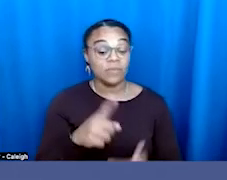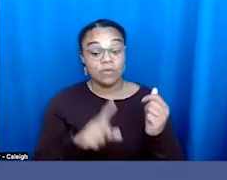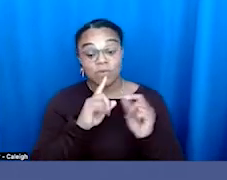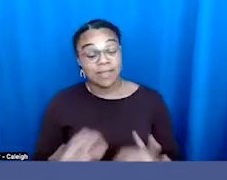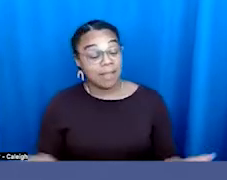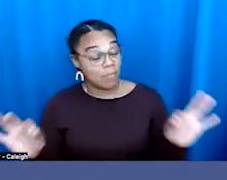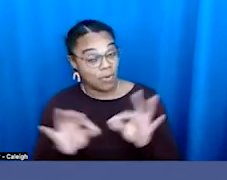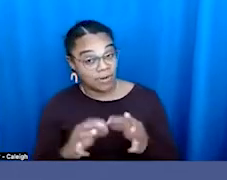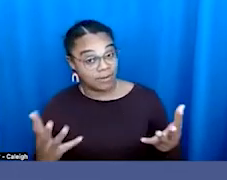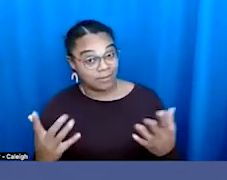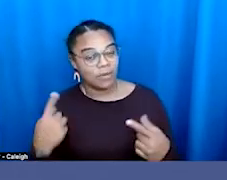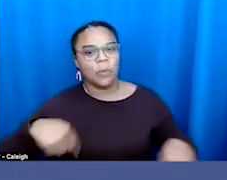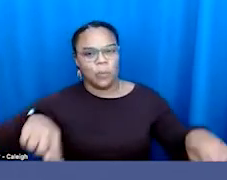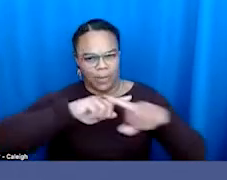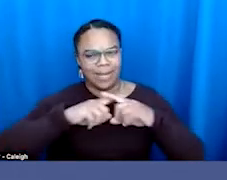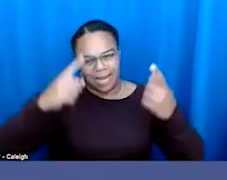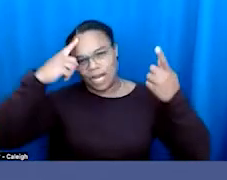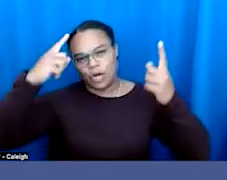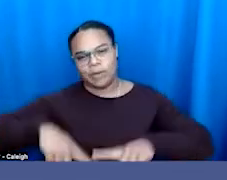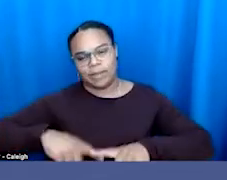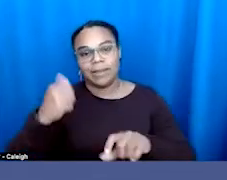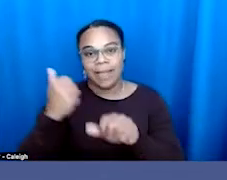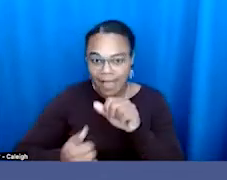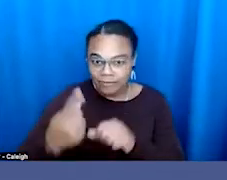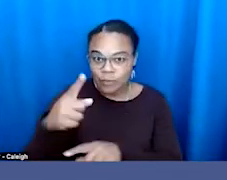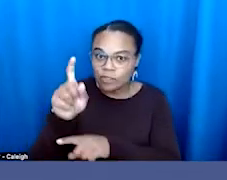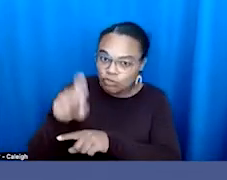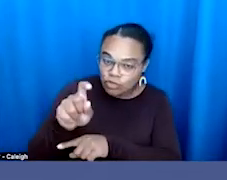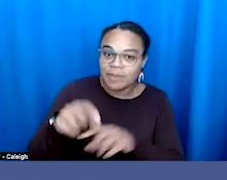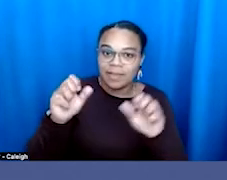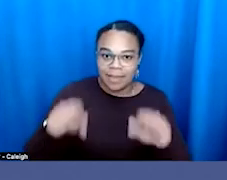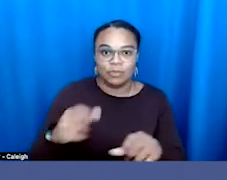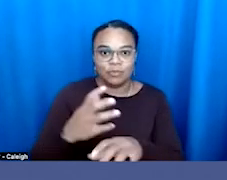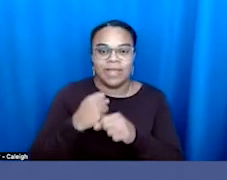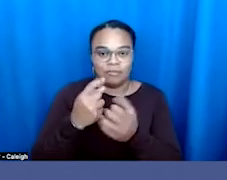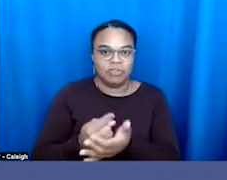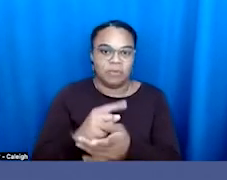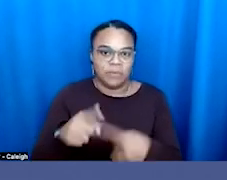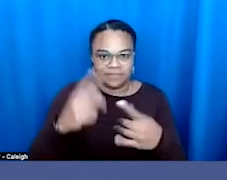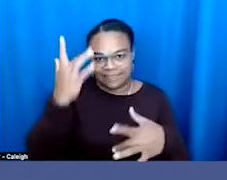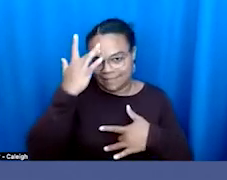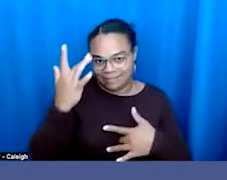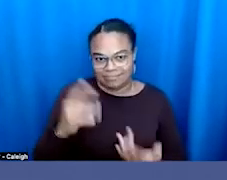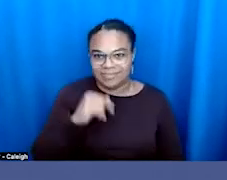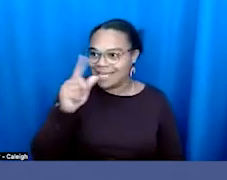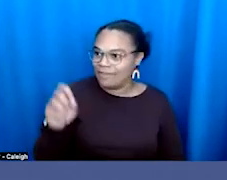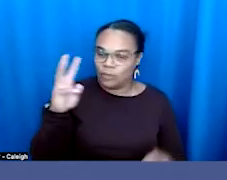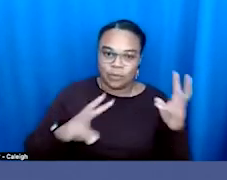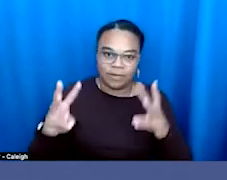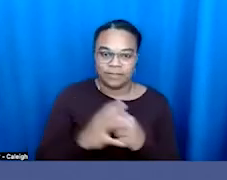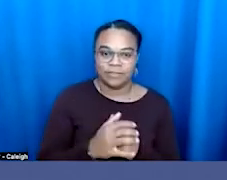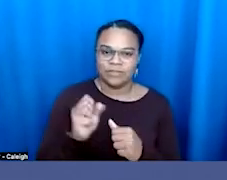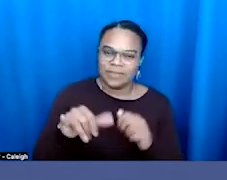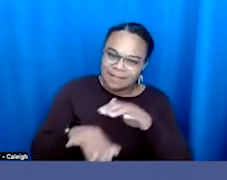agree that everyone should be able to get treatment when they're sick without having to worry. So, there's this bedrock